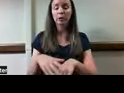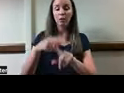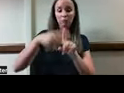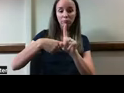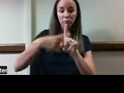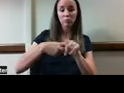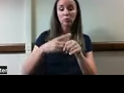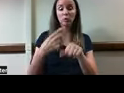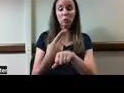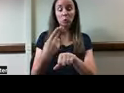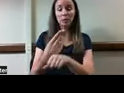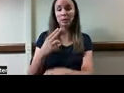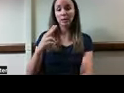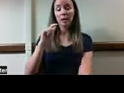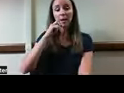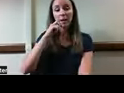or even your iPhone.